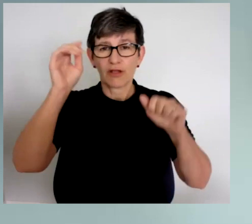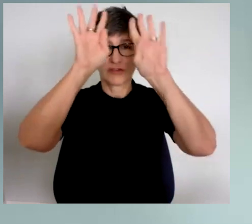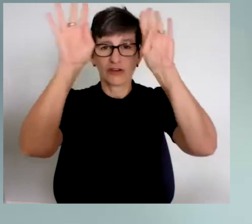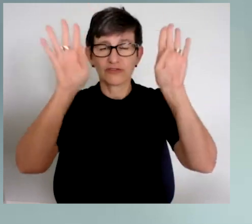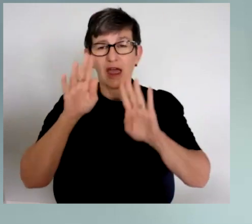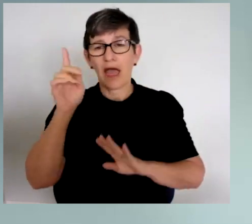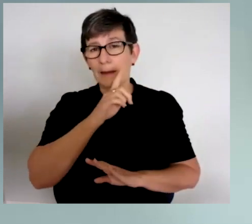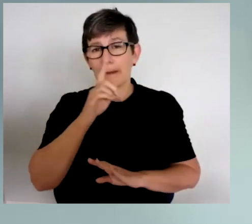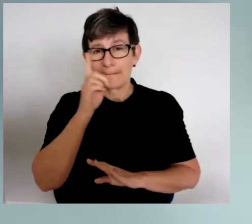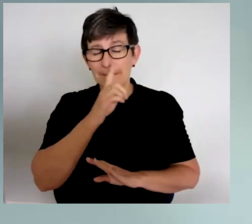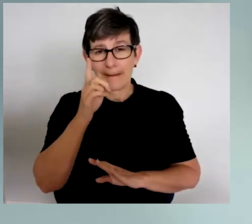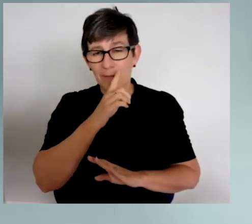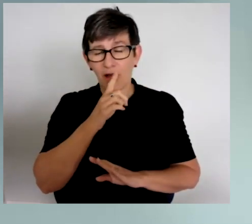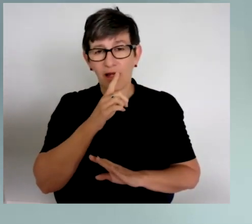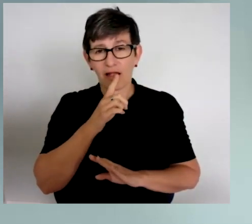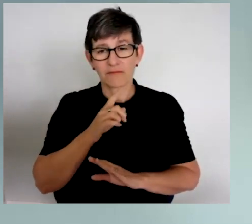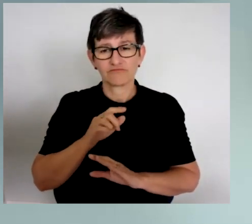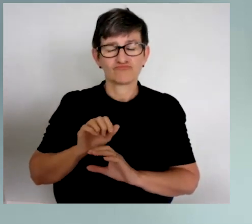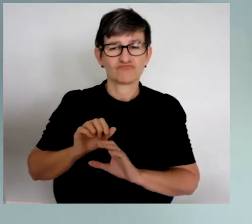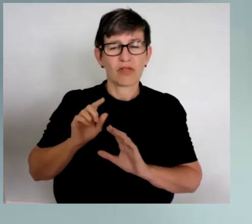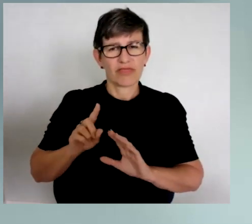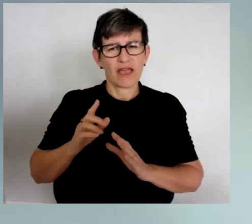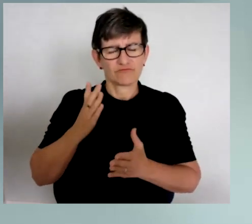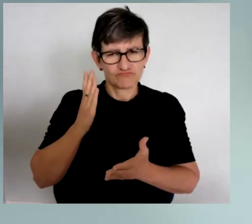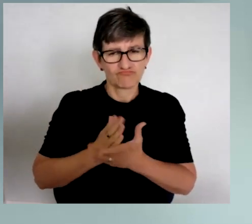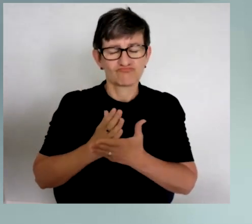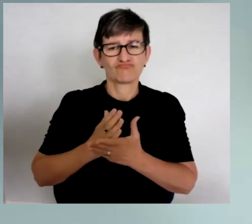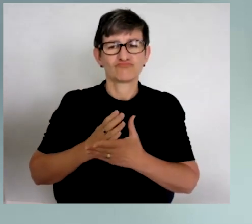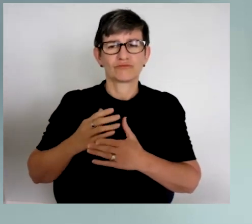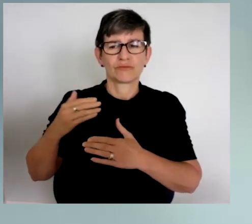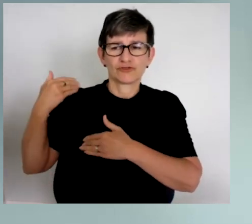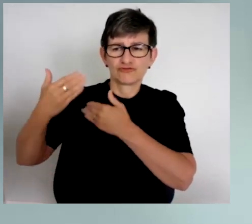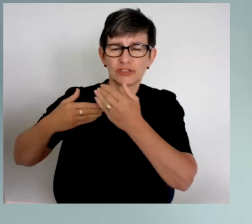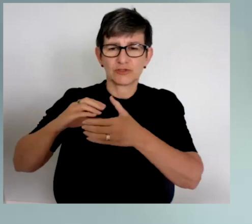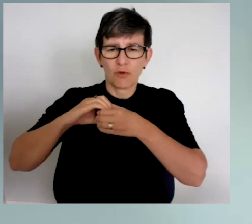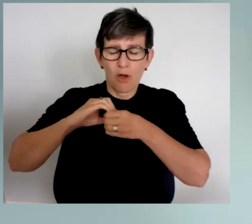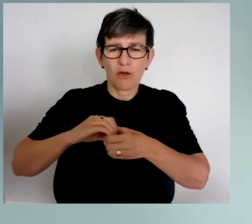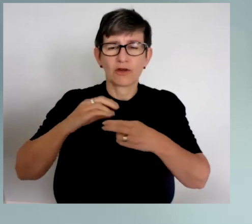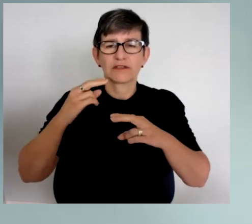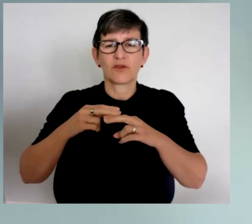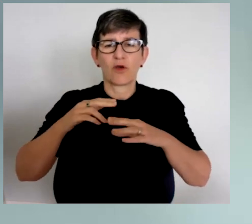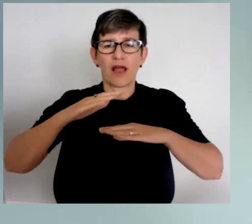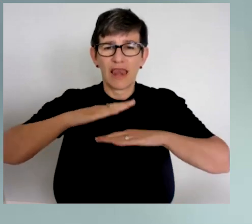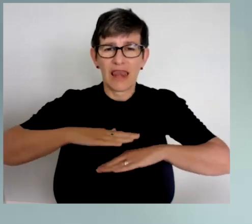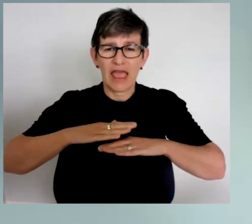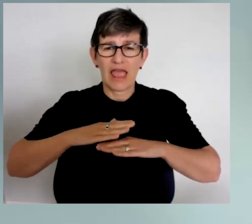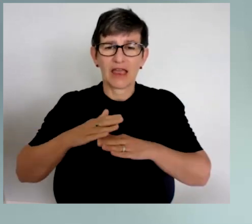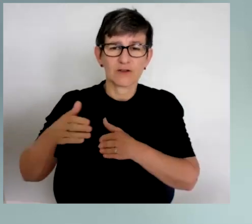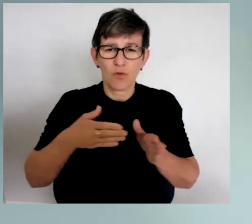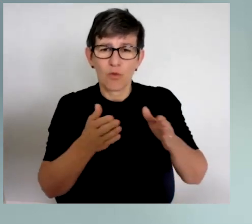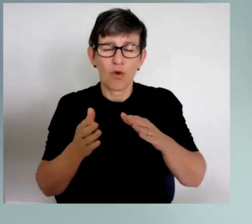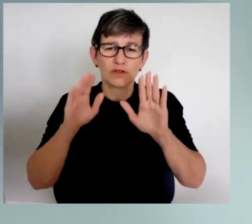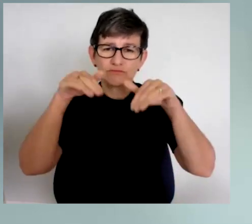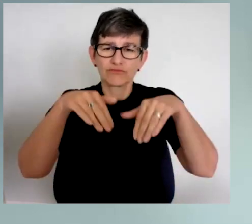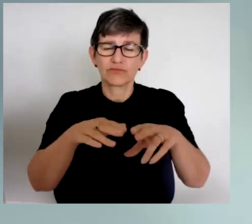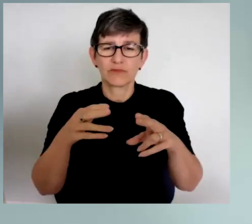Torres Strait Islander Peoples as the traditional owners of the lands and waters of Australia and pay respects to